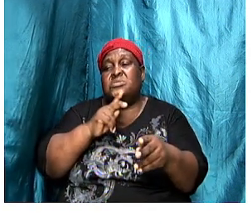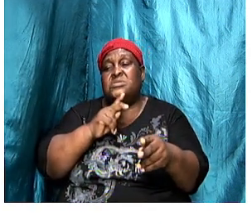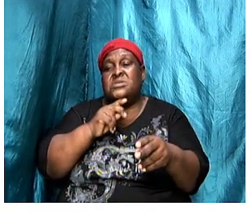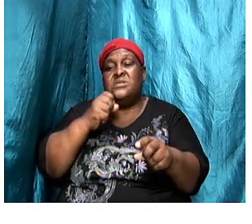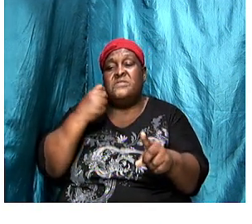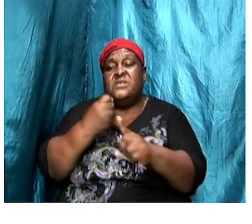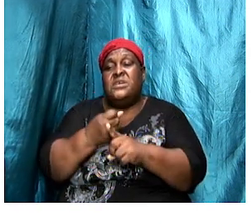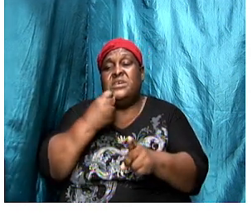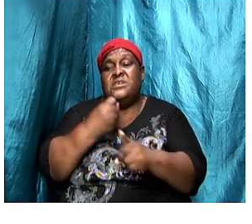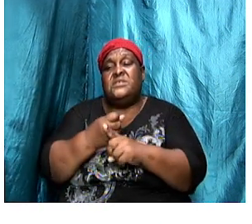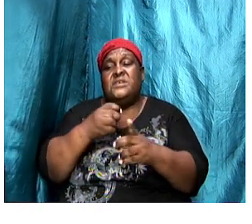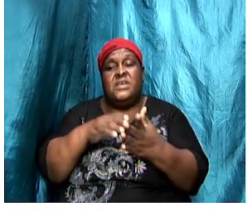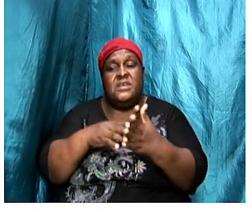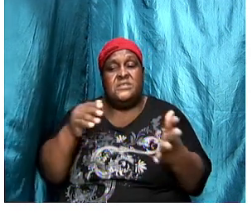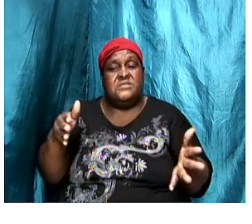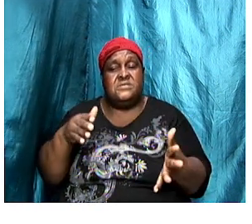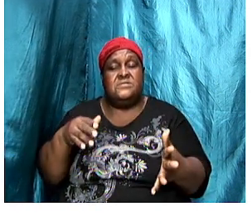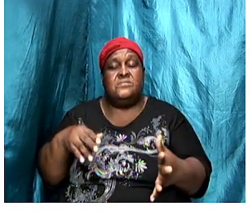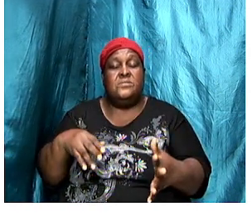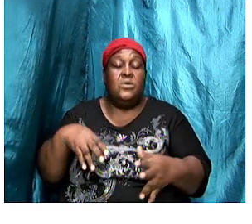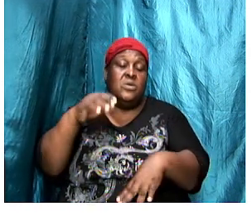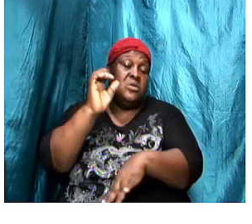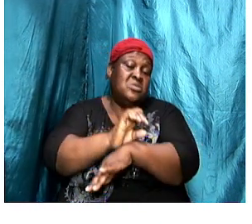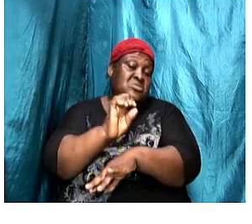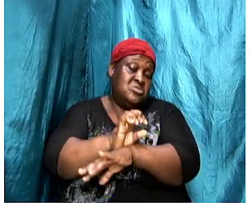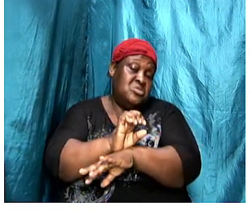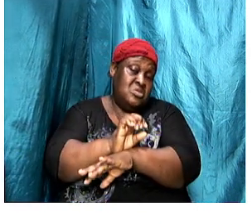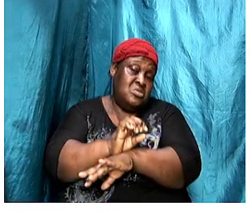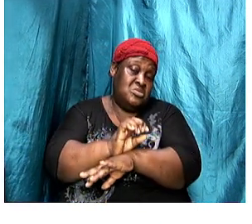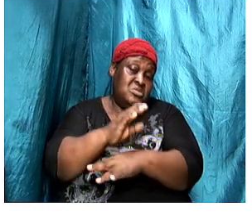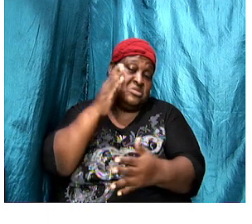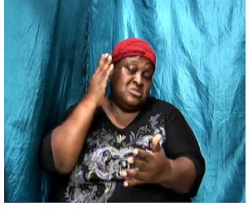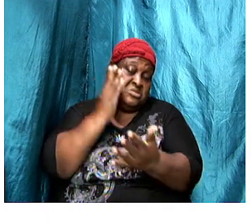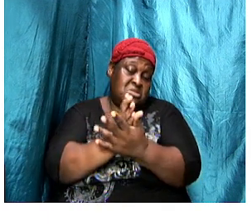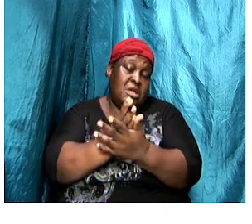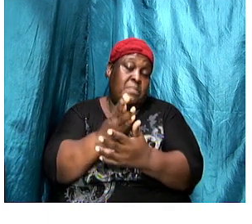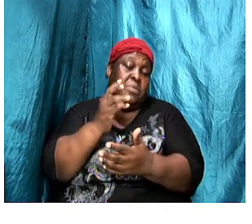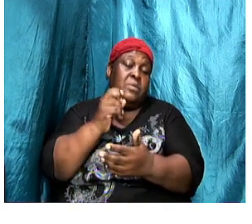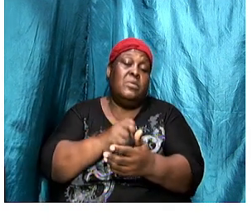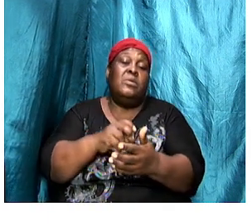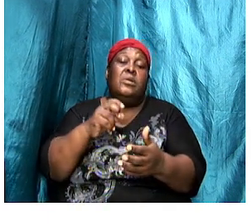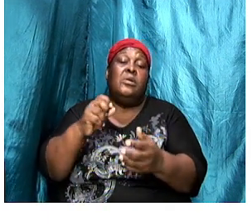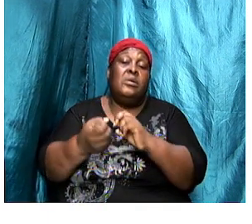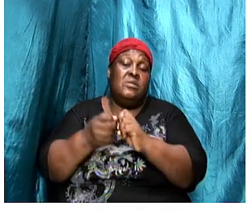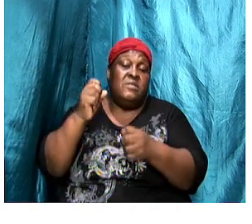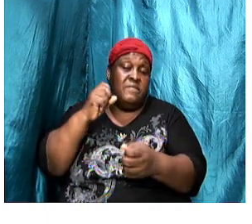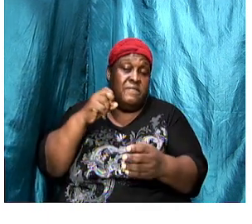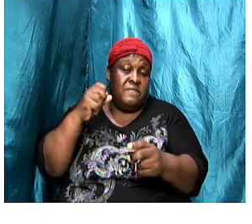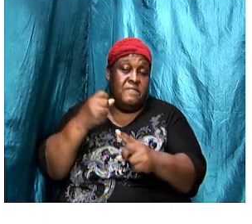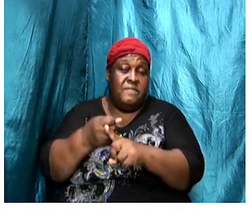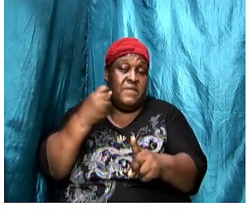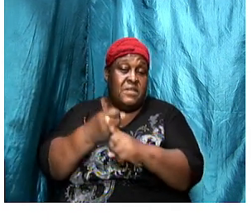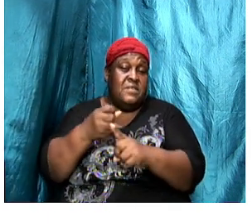period in church history, when the church had stopped being persecuted and they were embraced. And that represents the period from